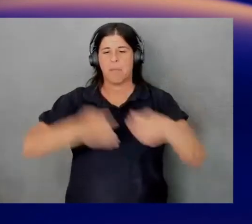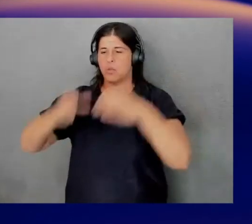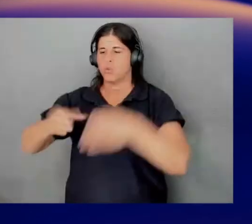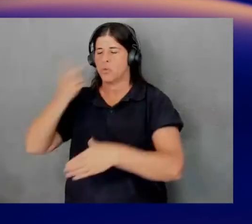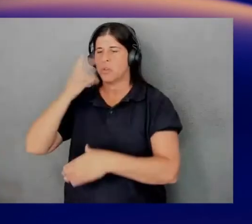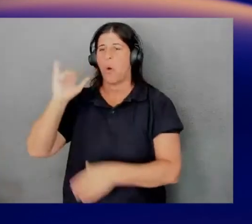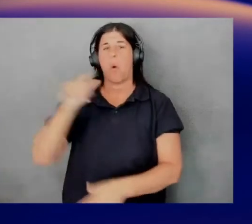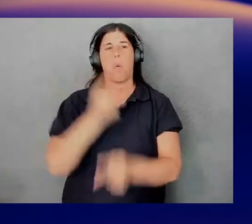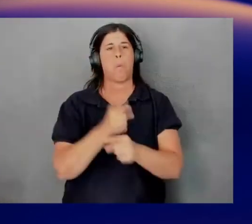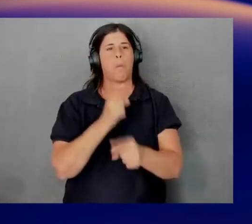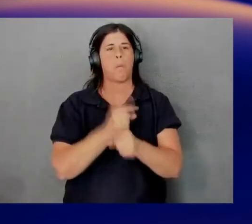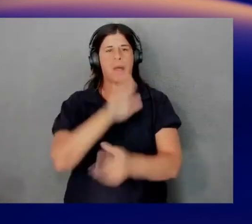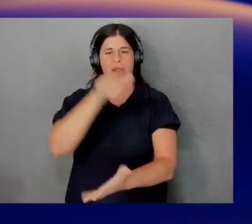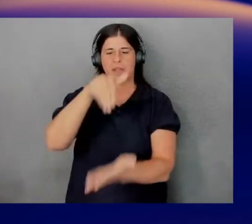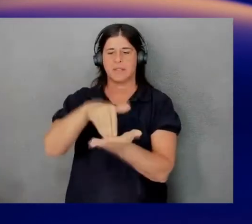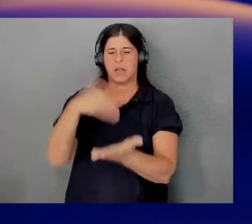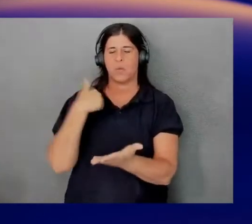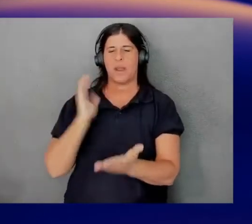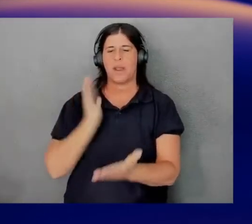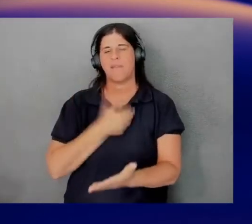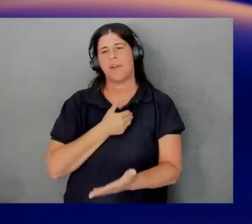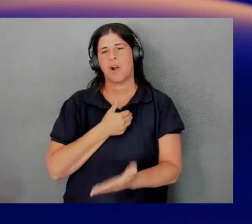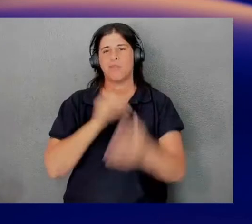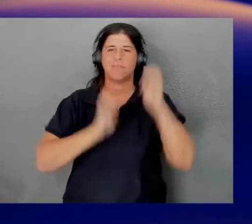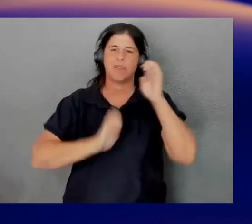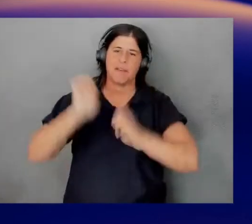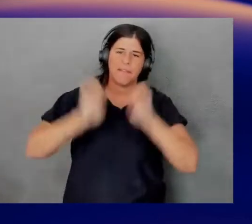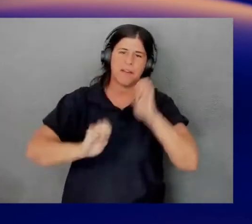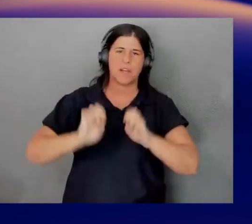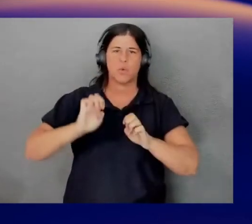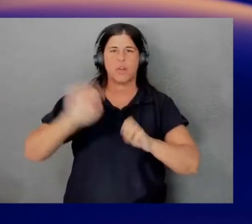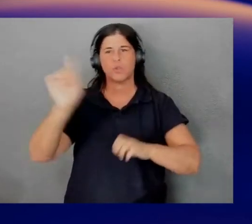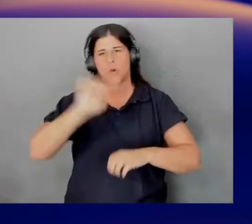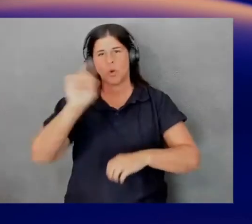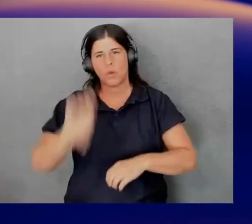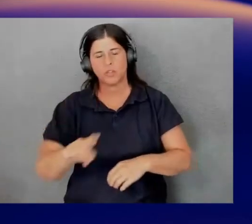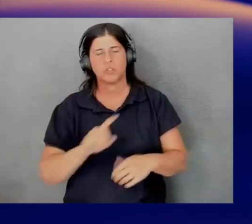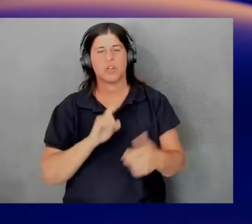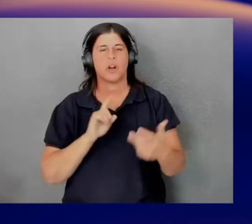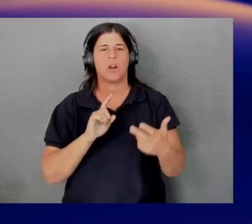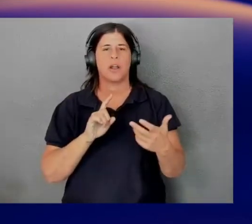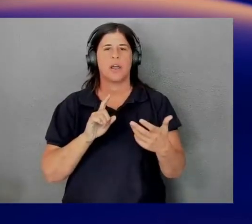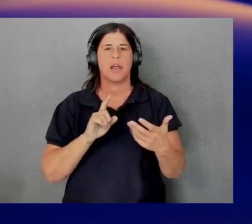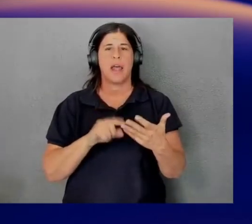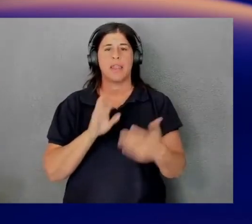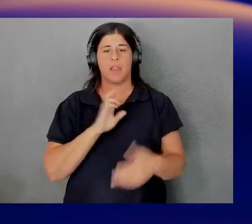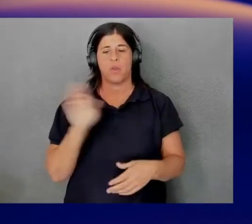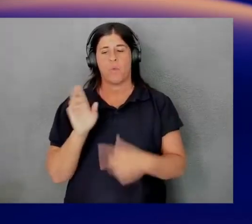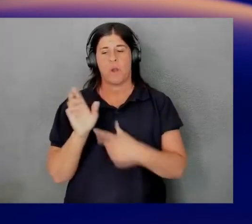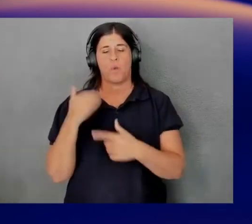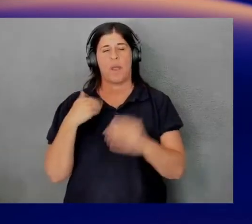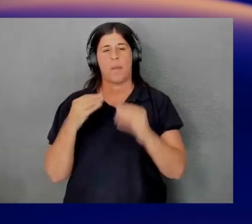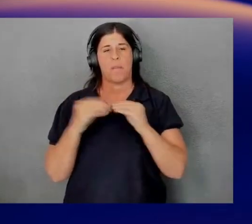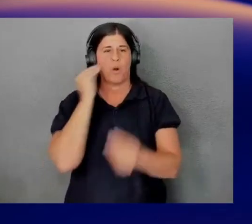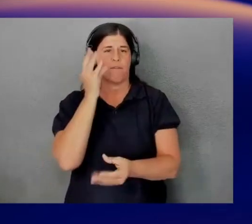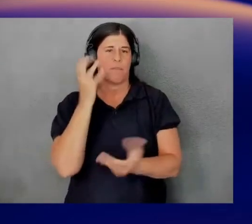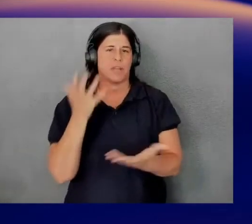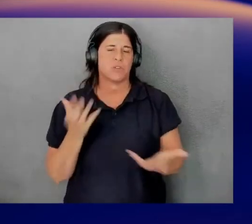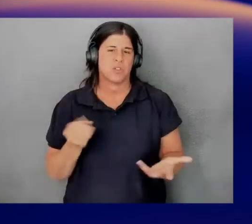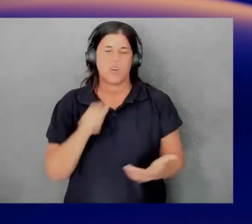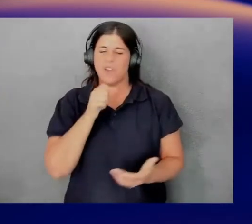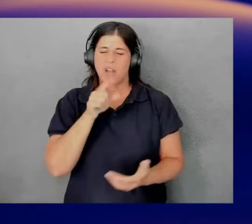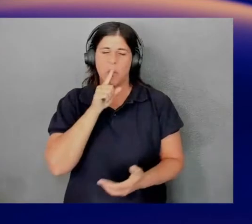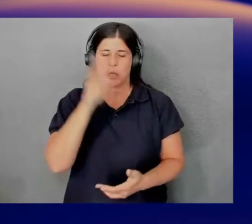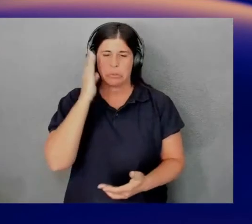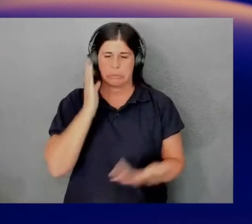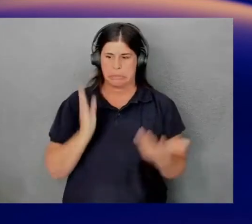And then right in the center, have our kind of our evaluation where questions are. And then on the right-hand side here, we have more information. So, if you're not really sure what